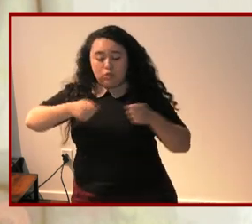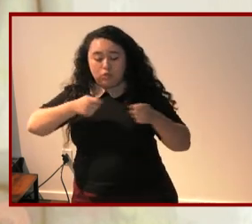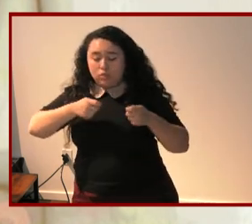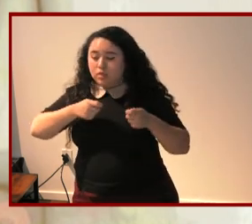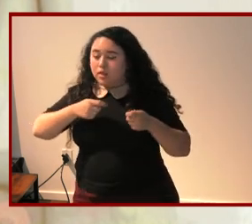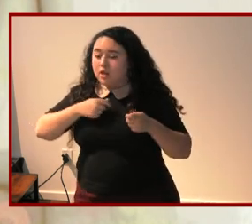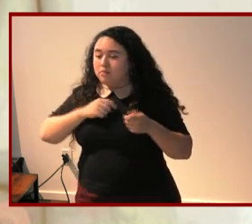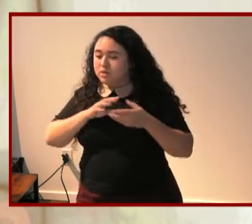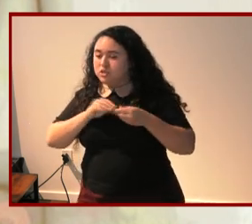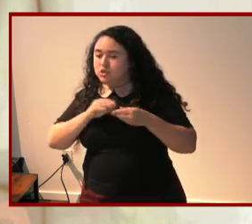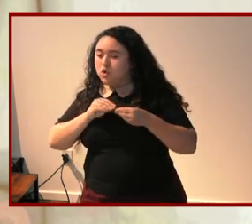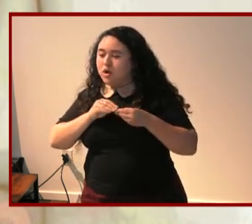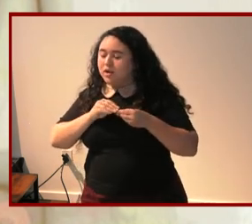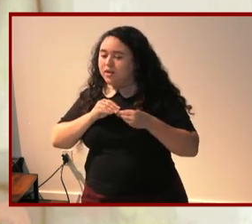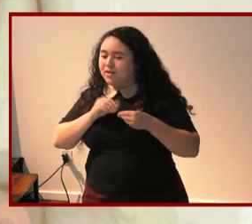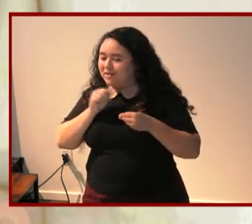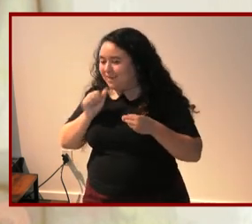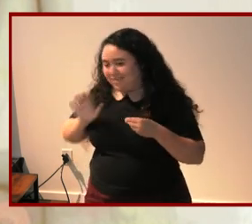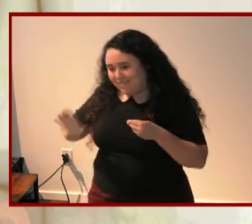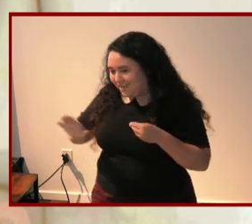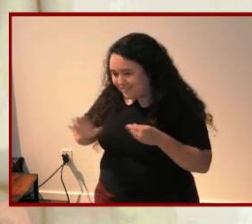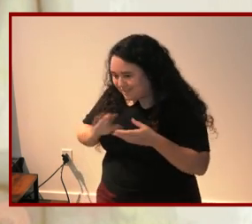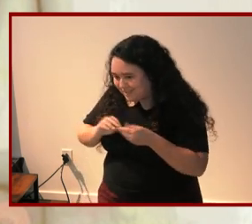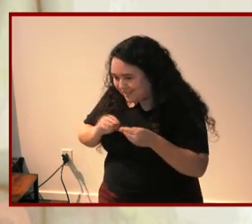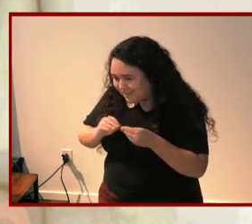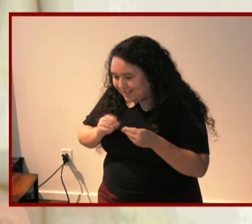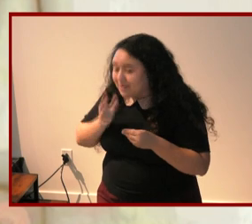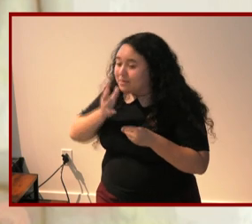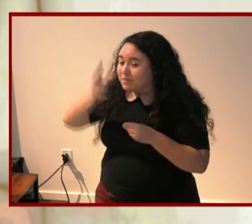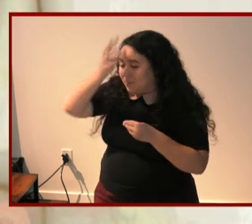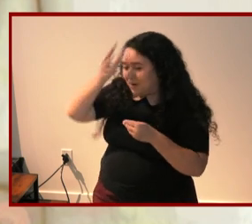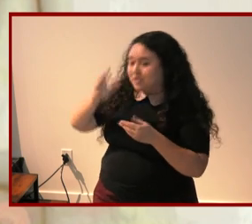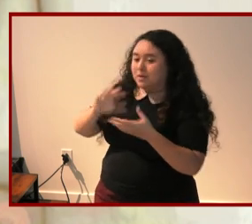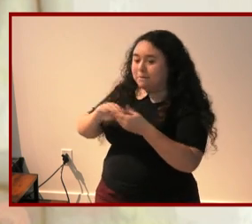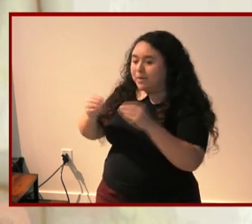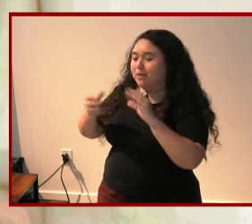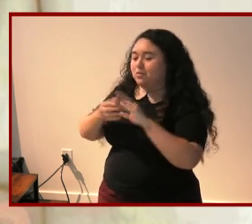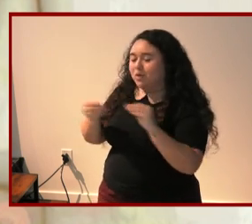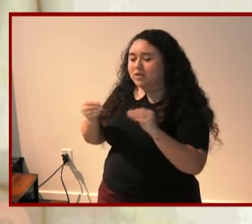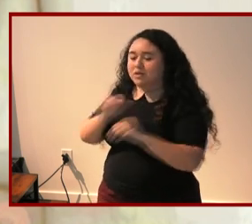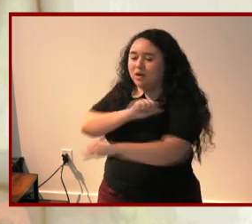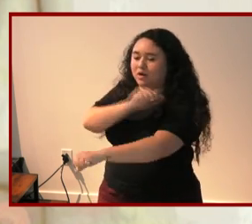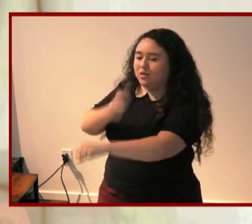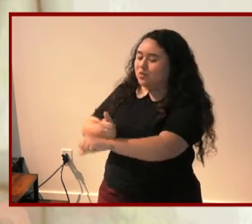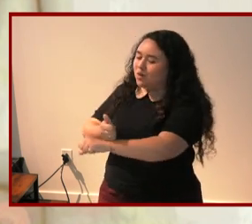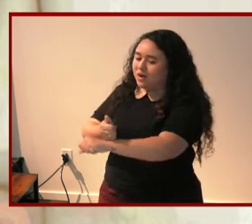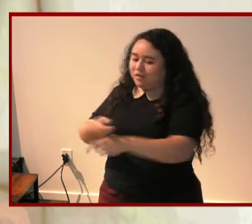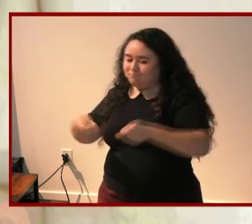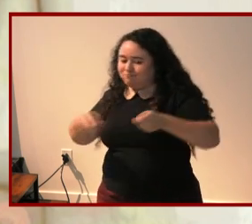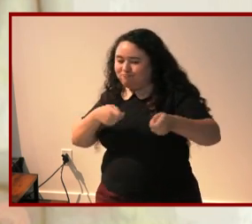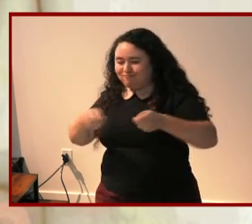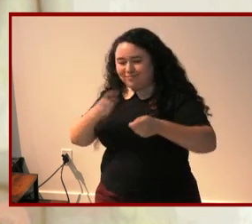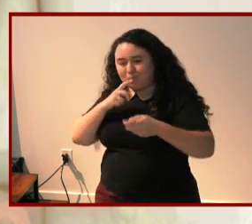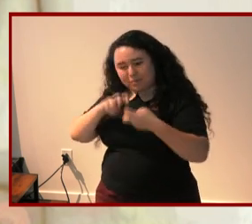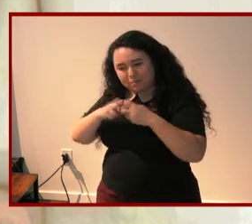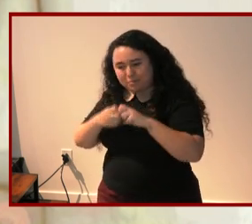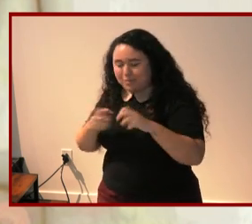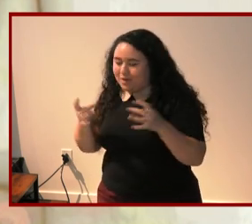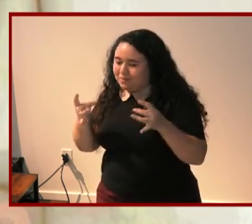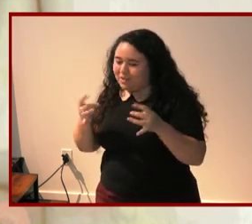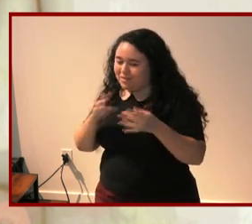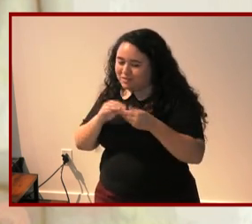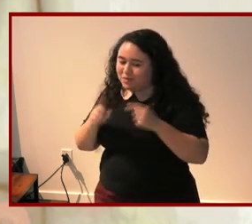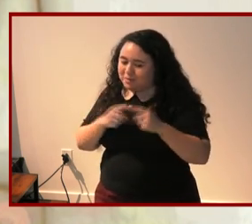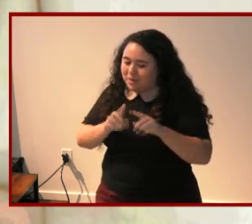is not theirs to tell in parental memoirs the question of authority is particularly problematic as the narratives concern children